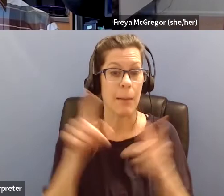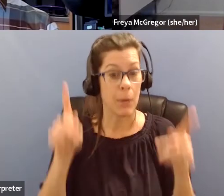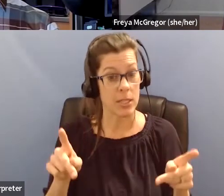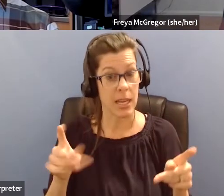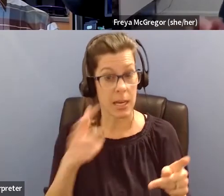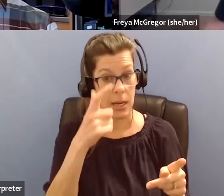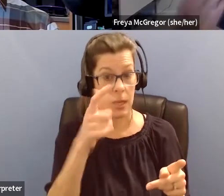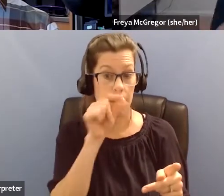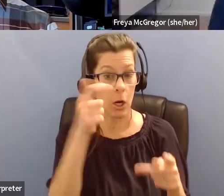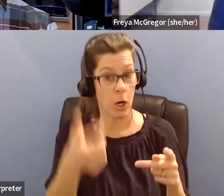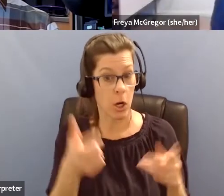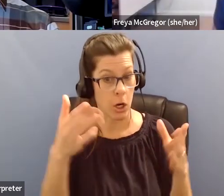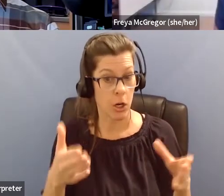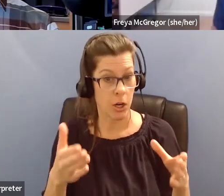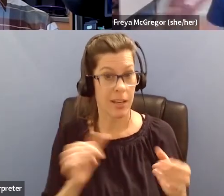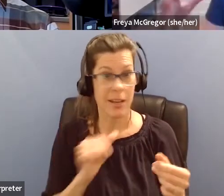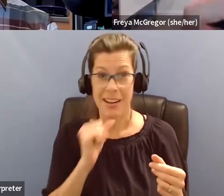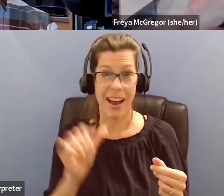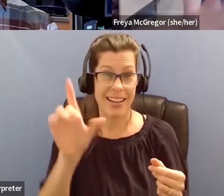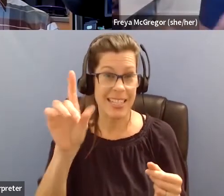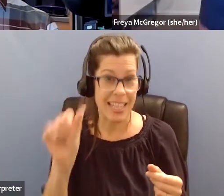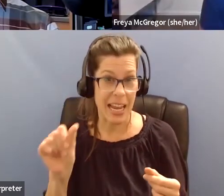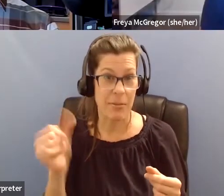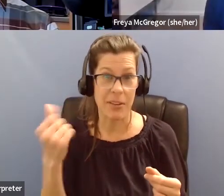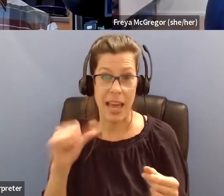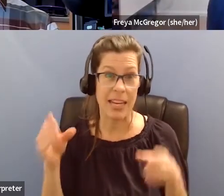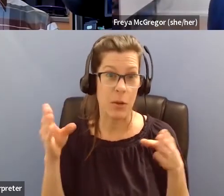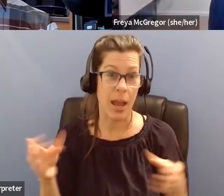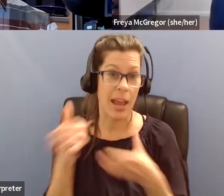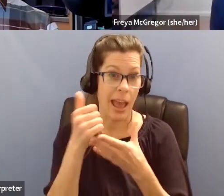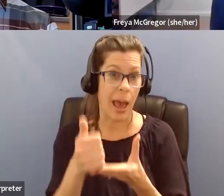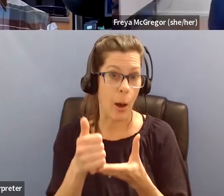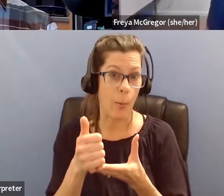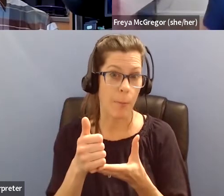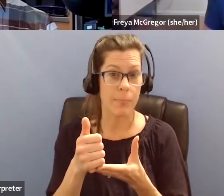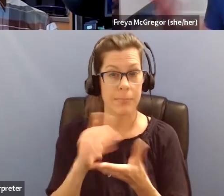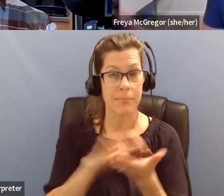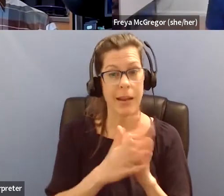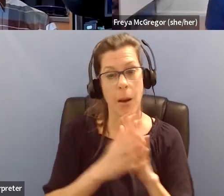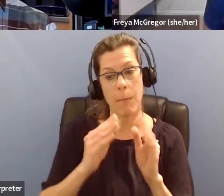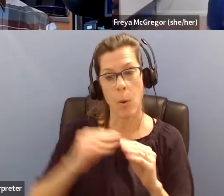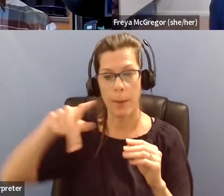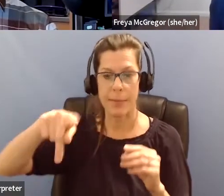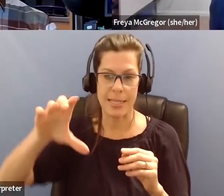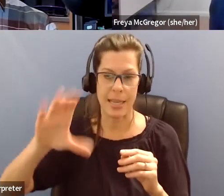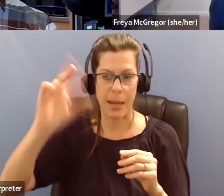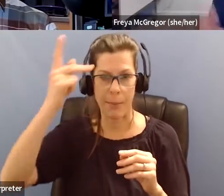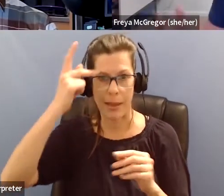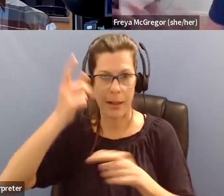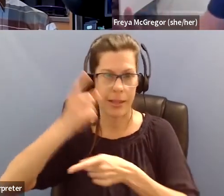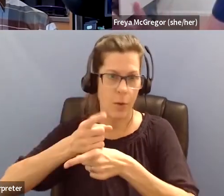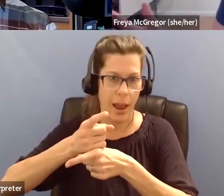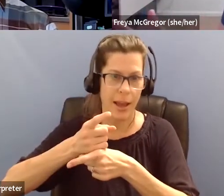a particular kind of help that, like, is there a way that you would like people to help you if they met you out birding?